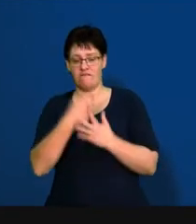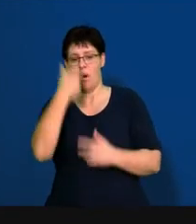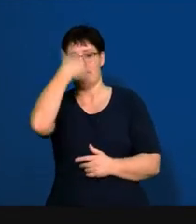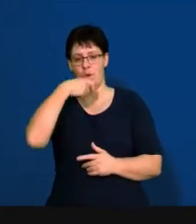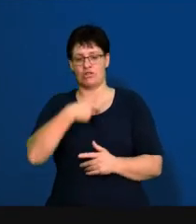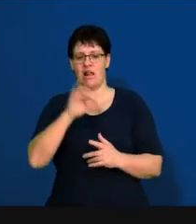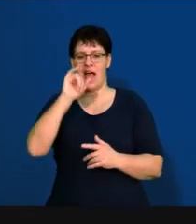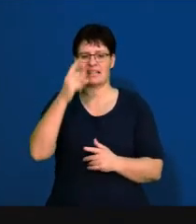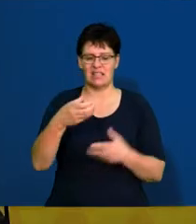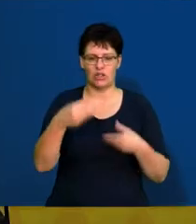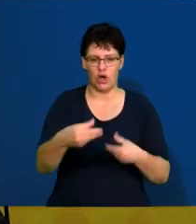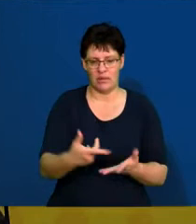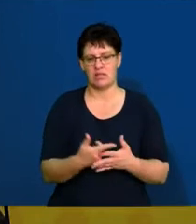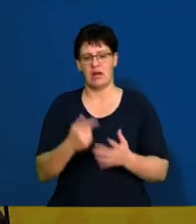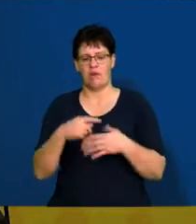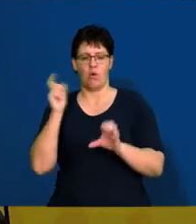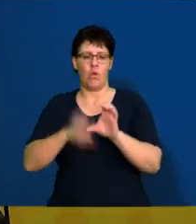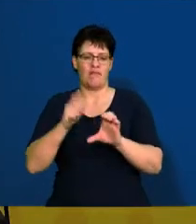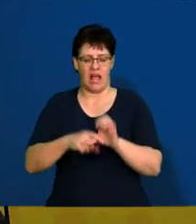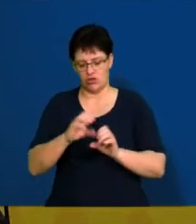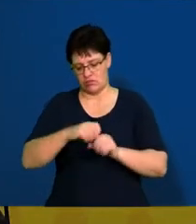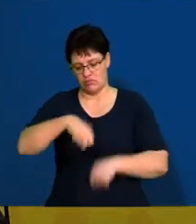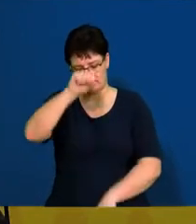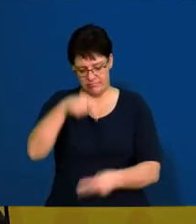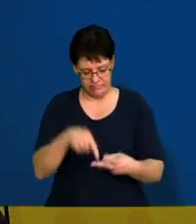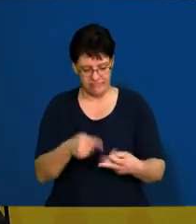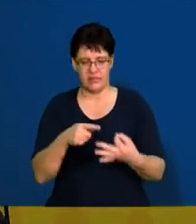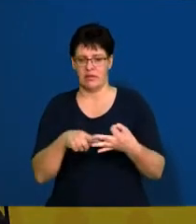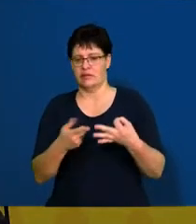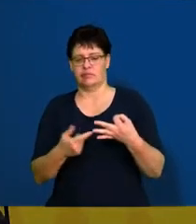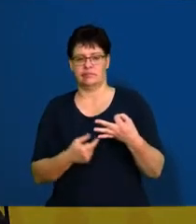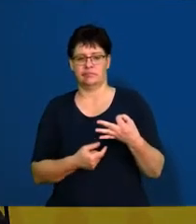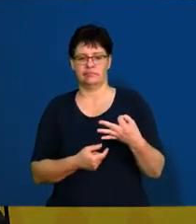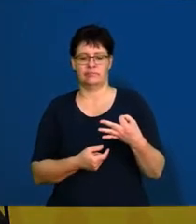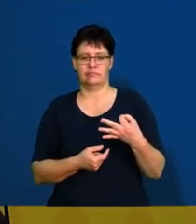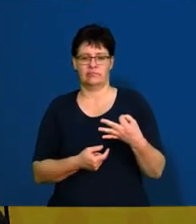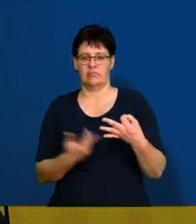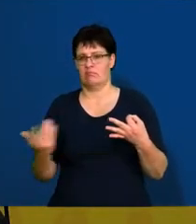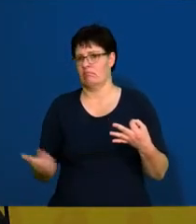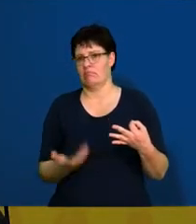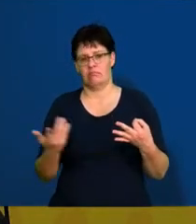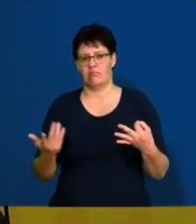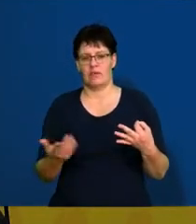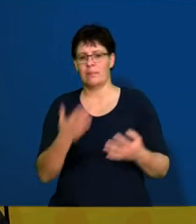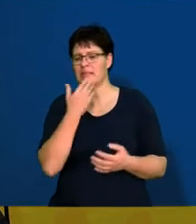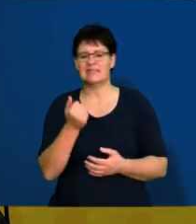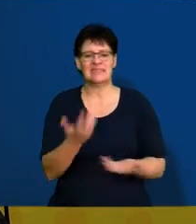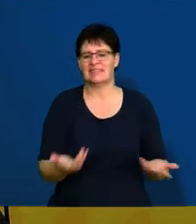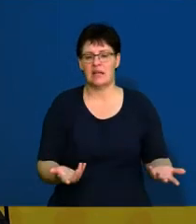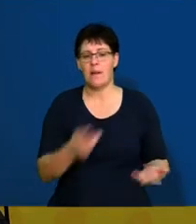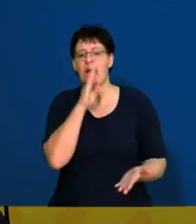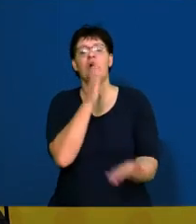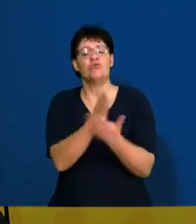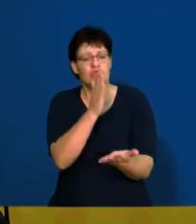personal documents, maybe your qualifications, your ID. Please, please, guys,